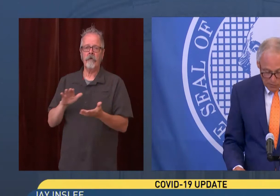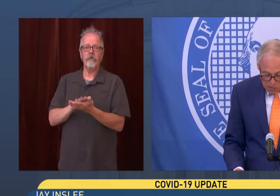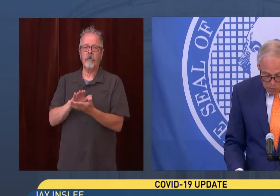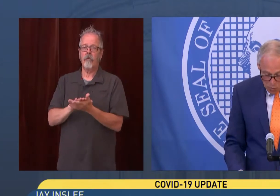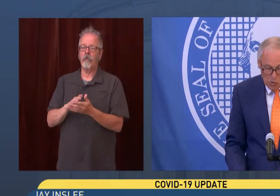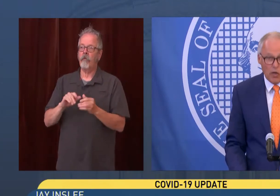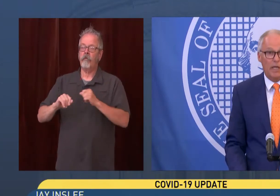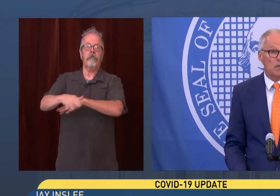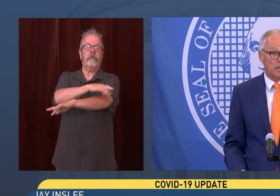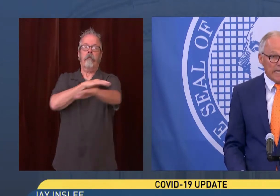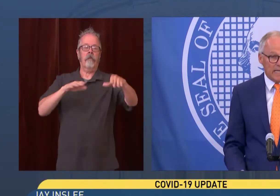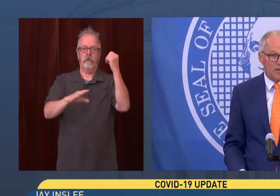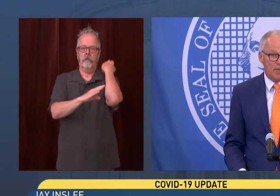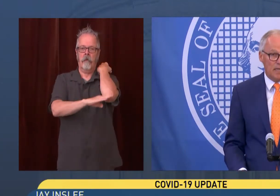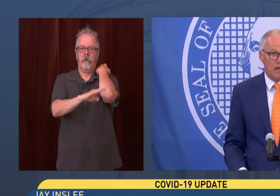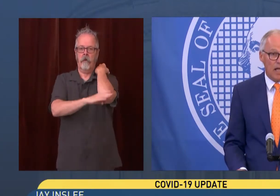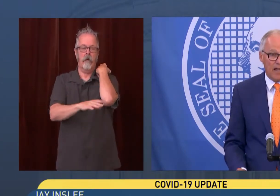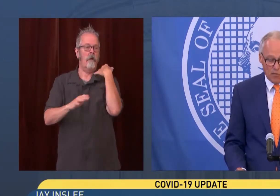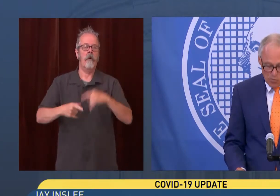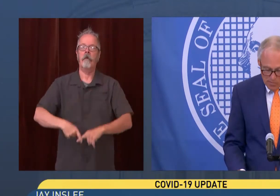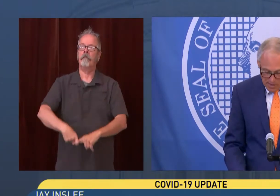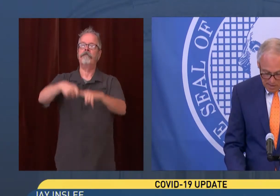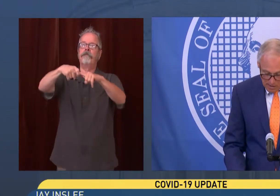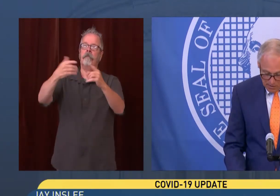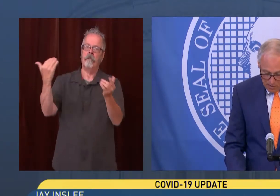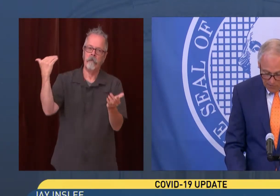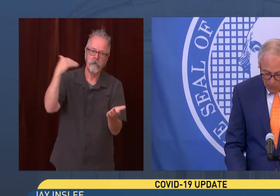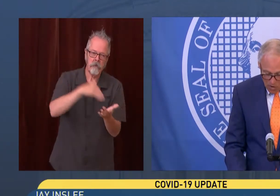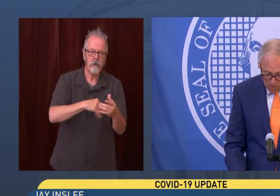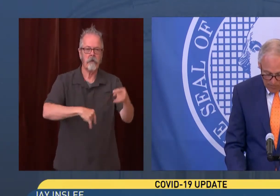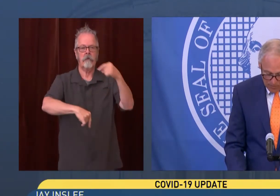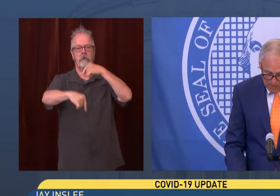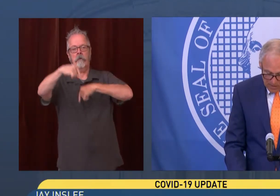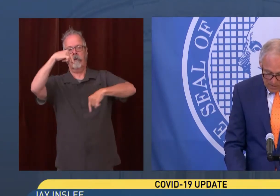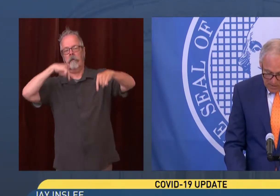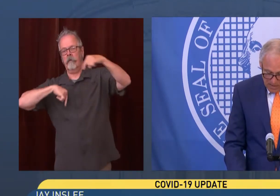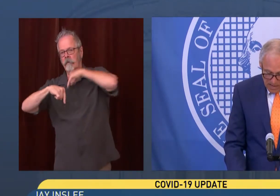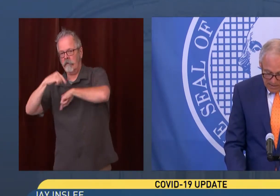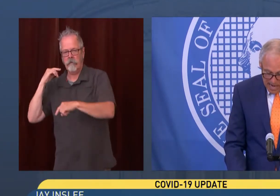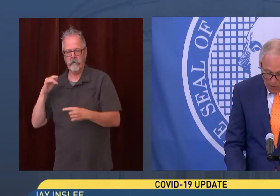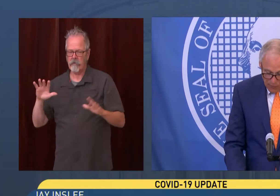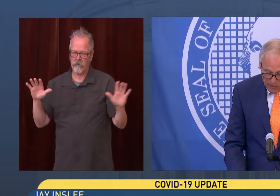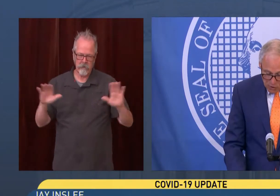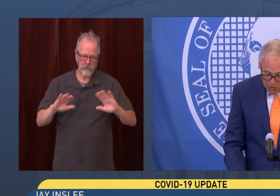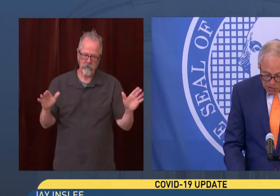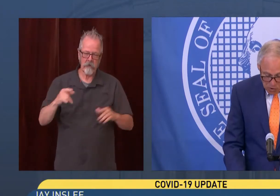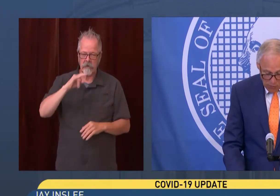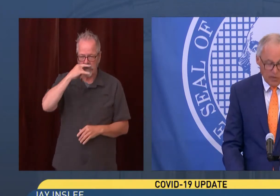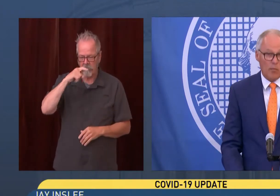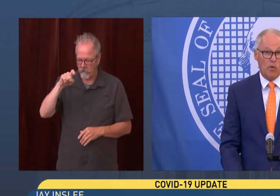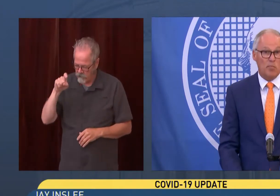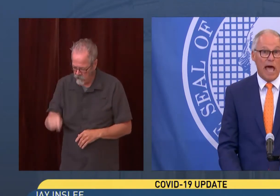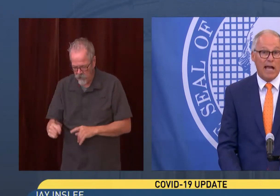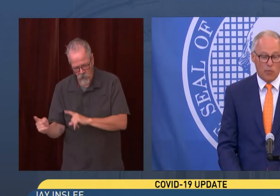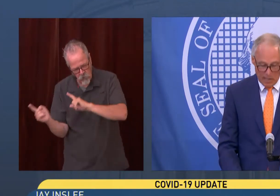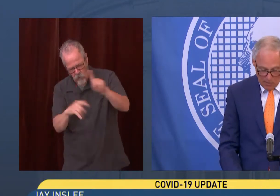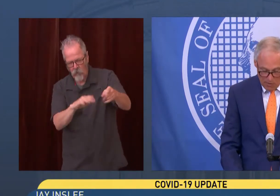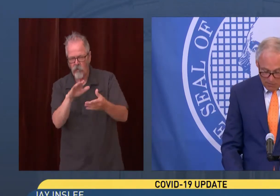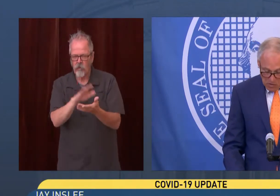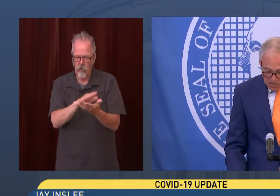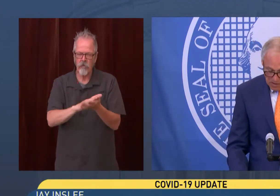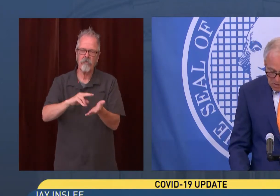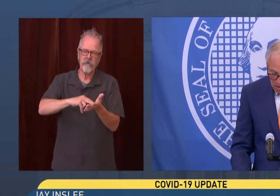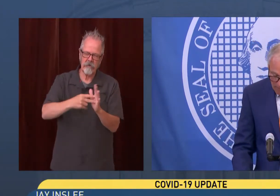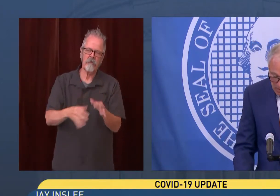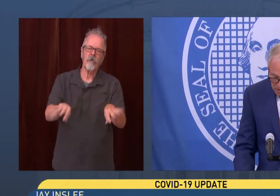the closure of these schools. Our kids need to be in the classroom this fall. Now, if we can turn these COVID numbers back, we